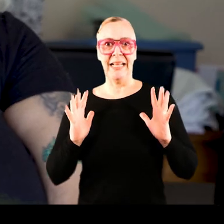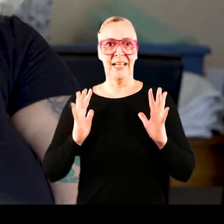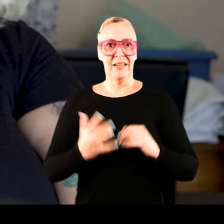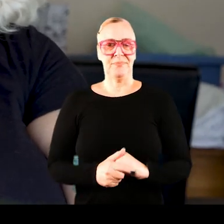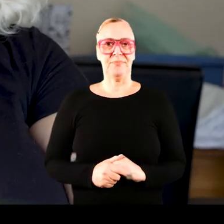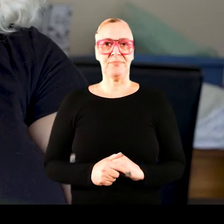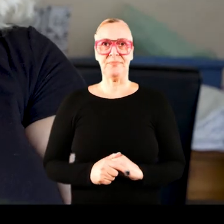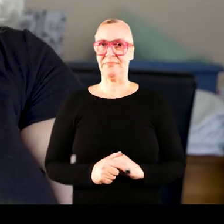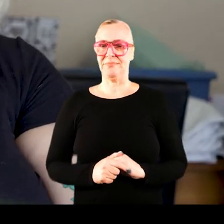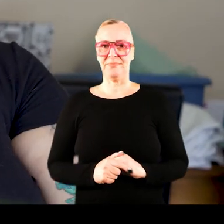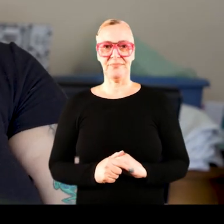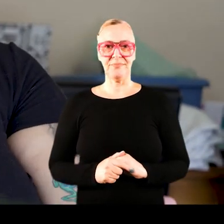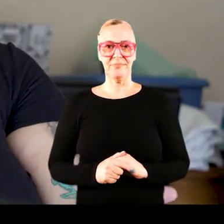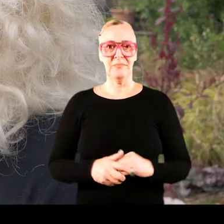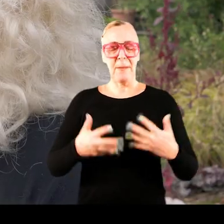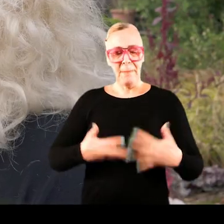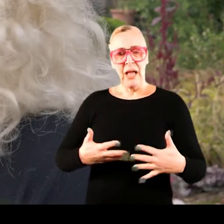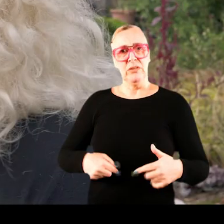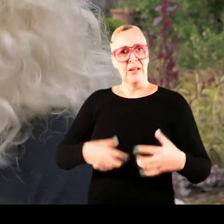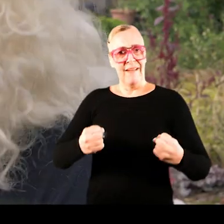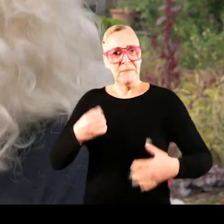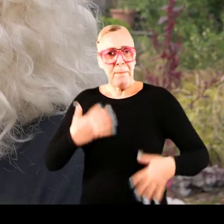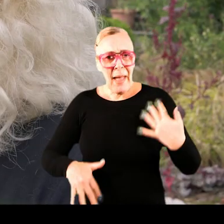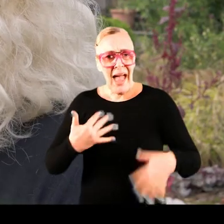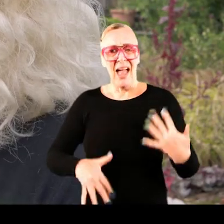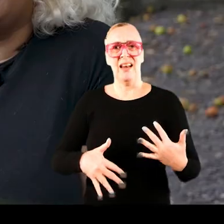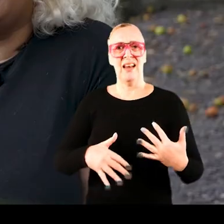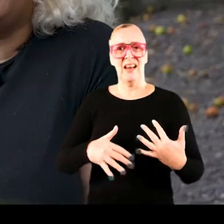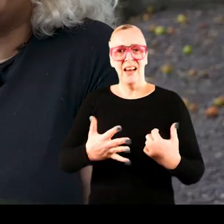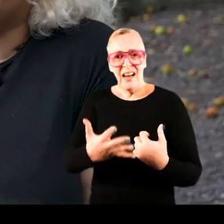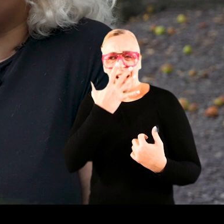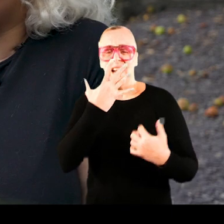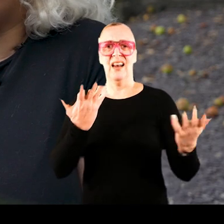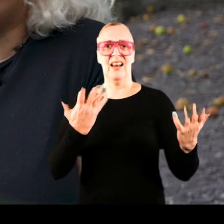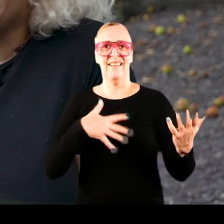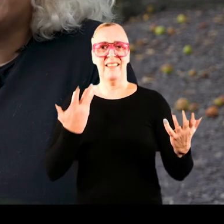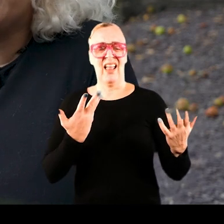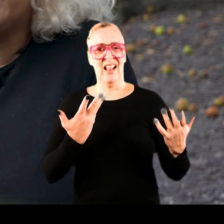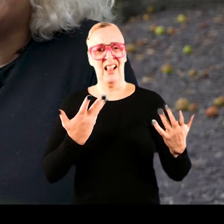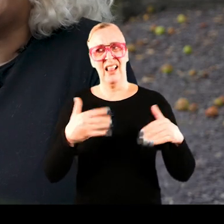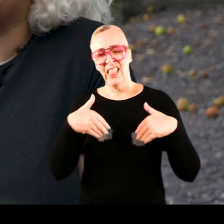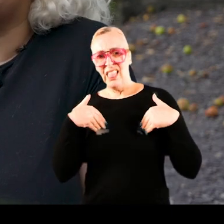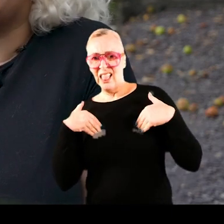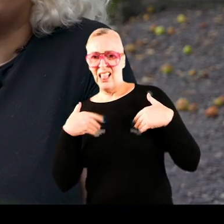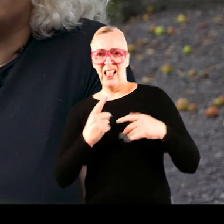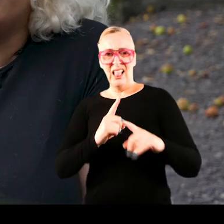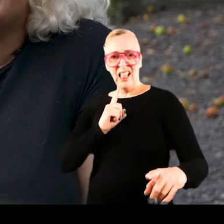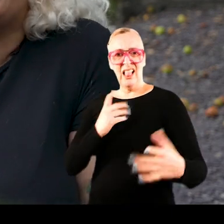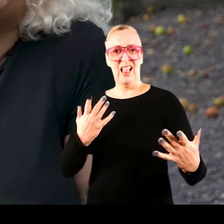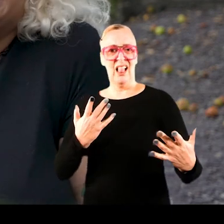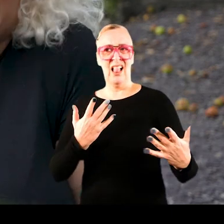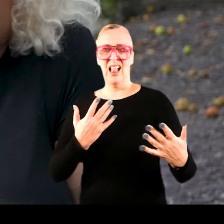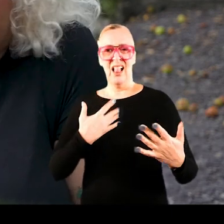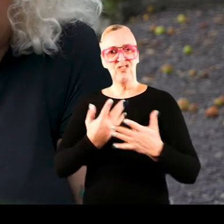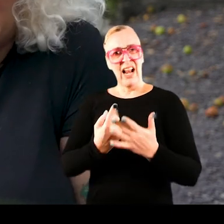leakage. So my period as well as the pain led to embarrassment led to withdrawal